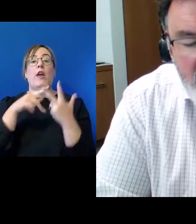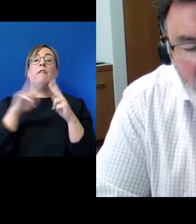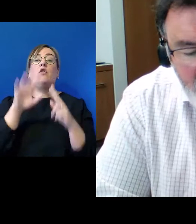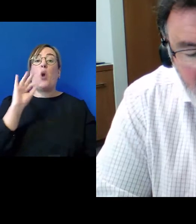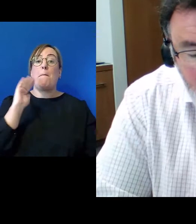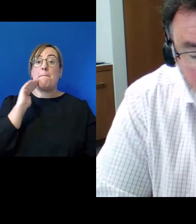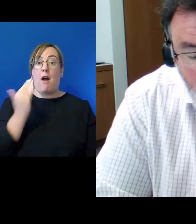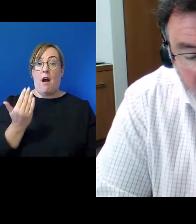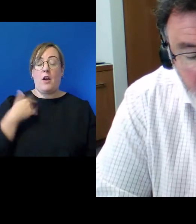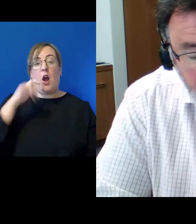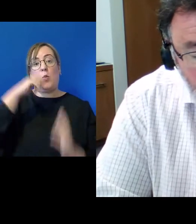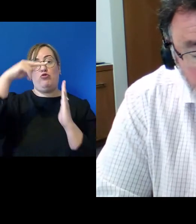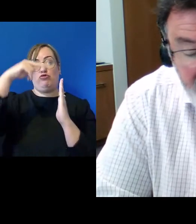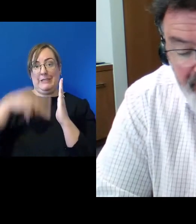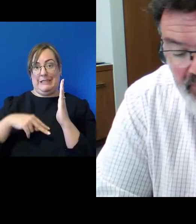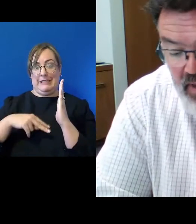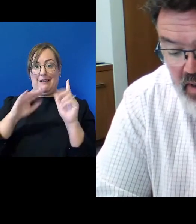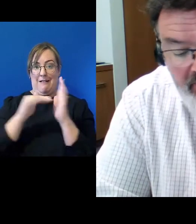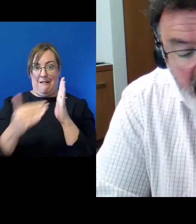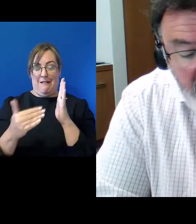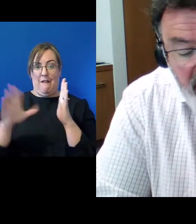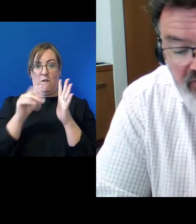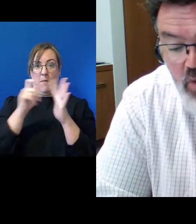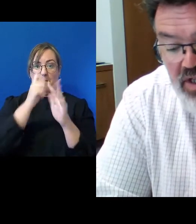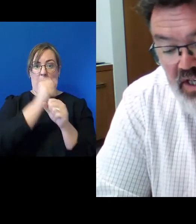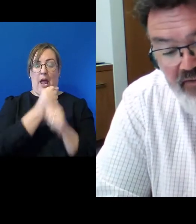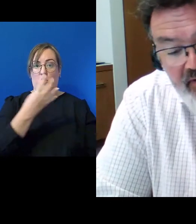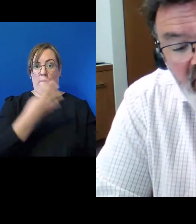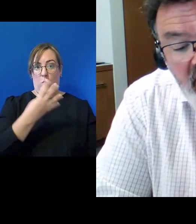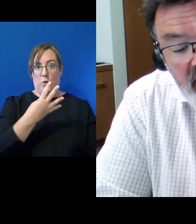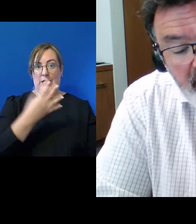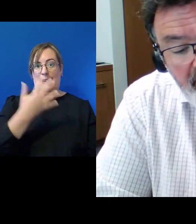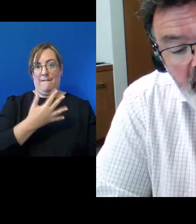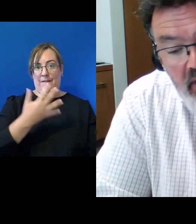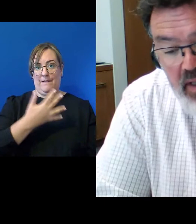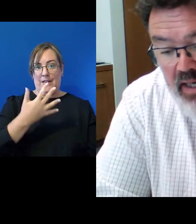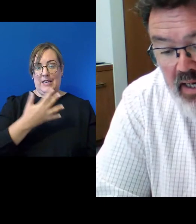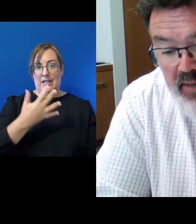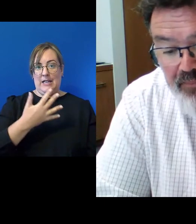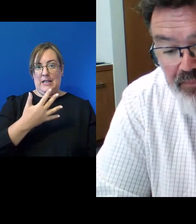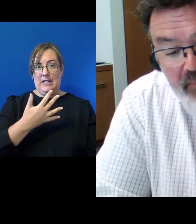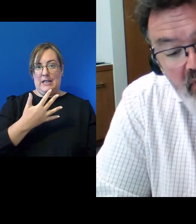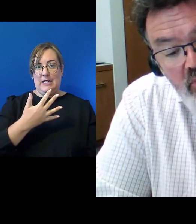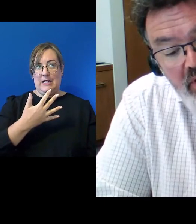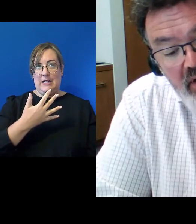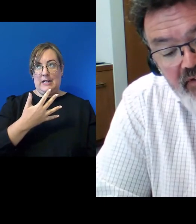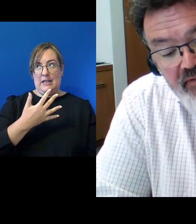I'm just going to read from page 14, 15, 14 and 15